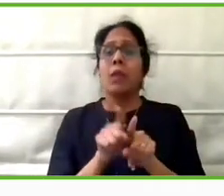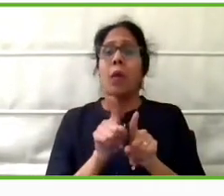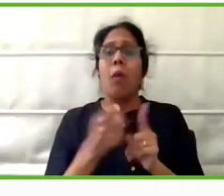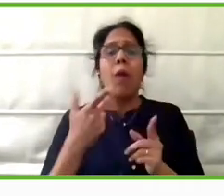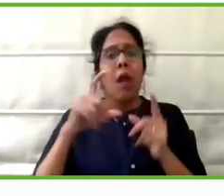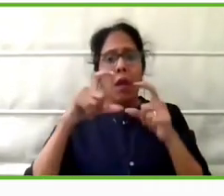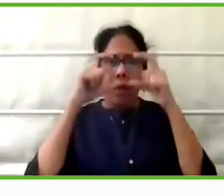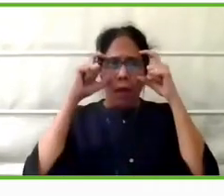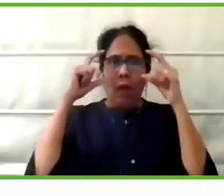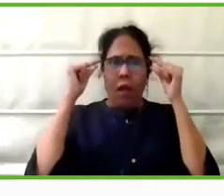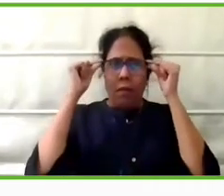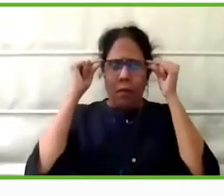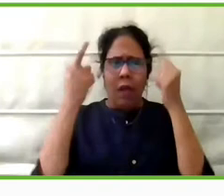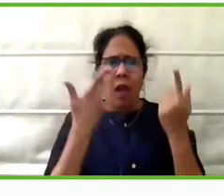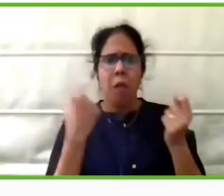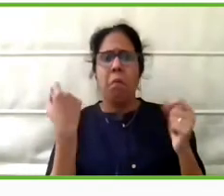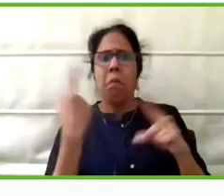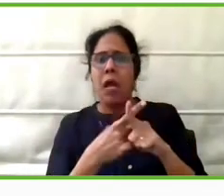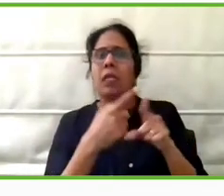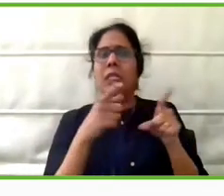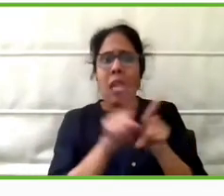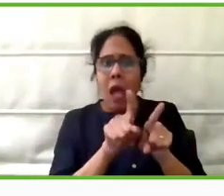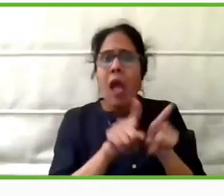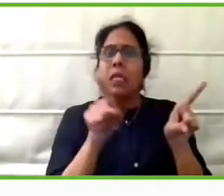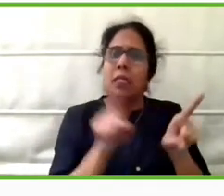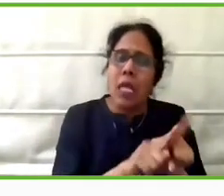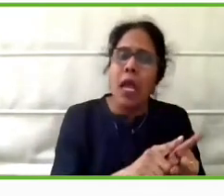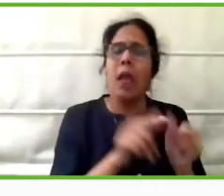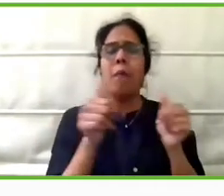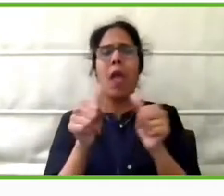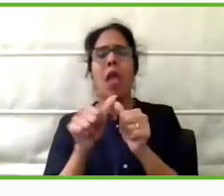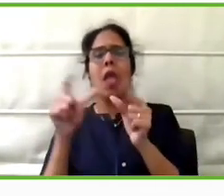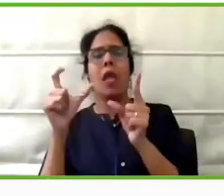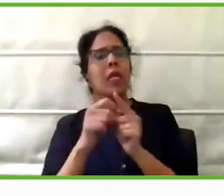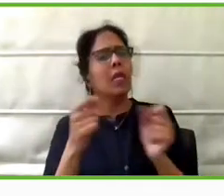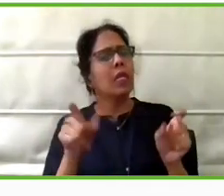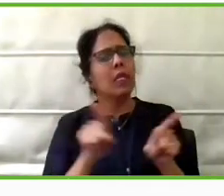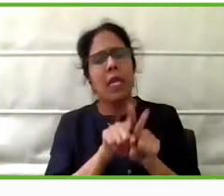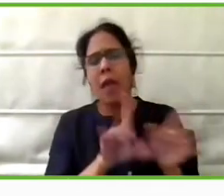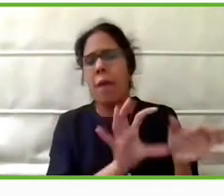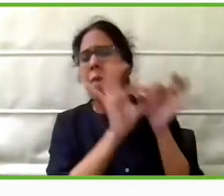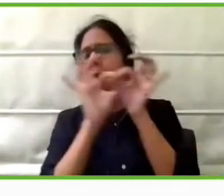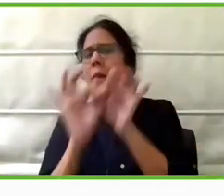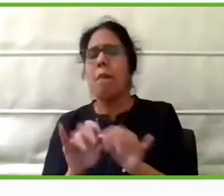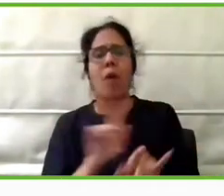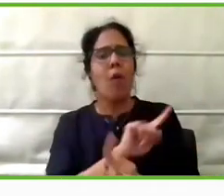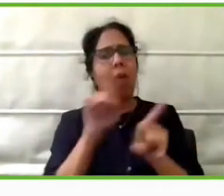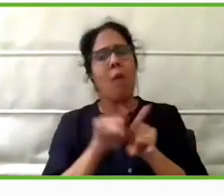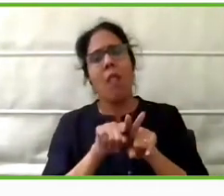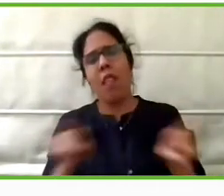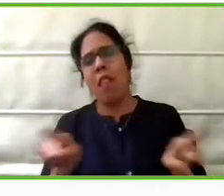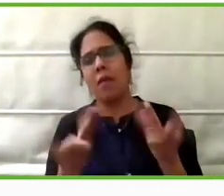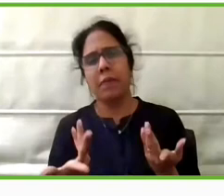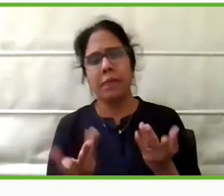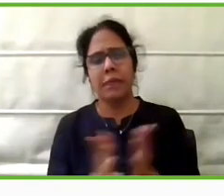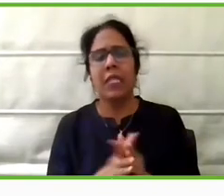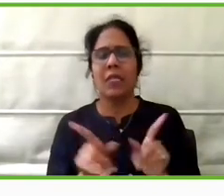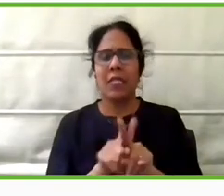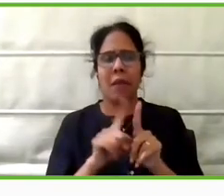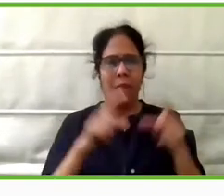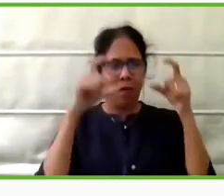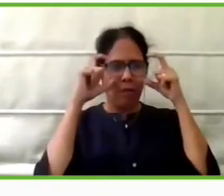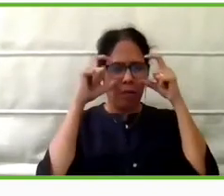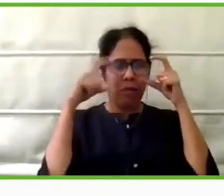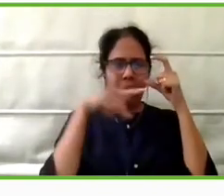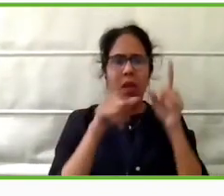eyeglasses that actually apply to all assistive devices. And as far as acceptance, I mean, eyeglasses are considered a